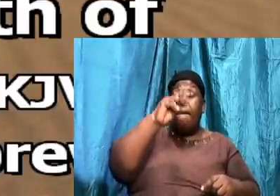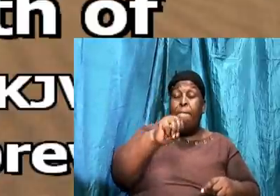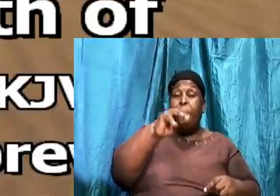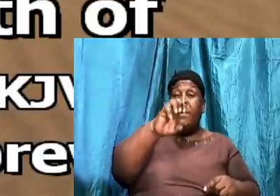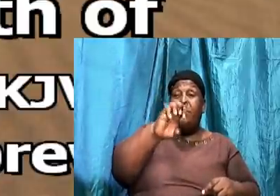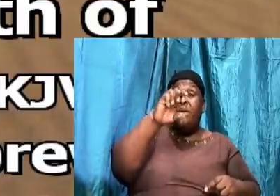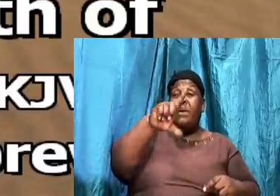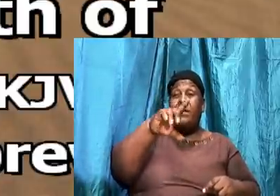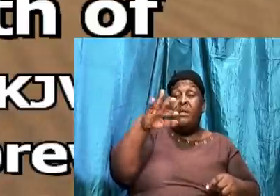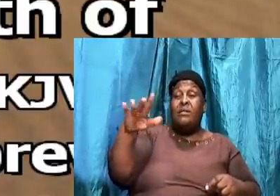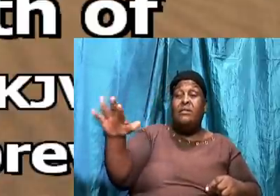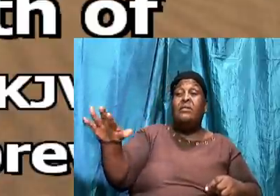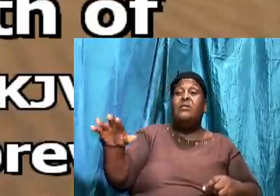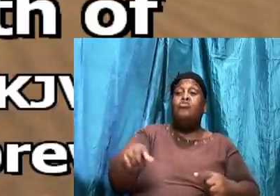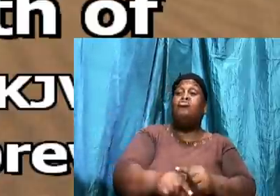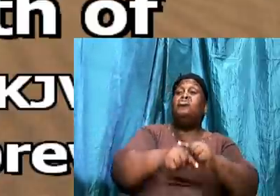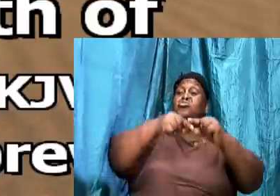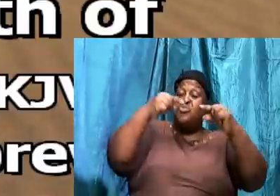saying. Because.